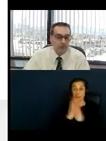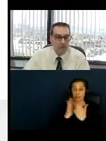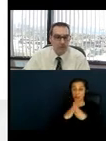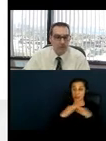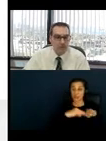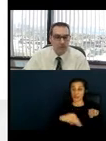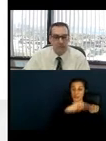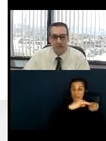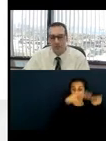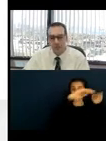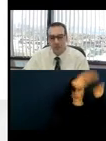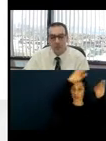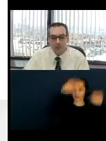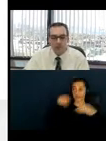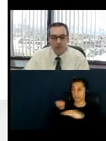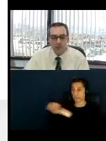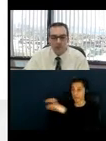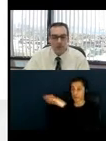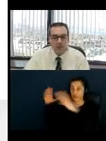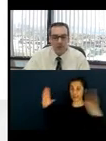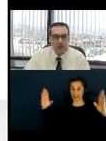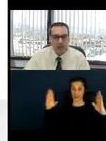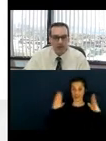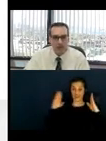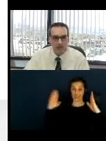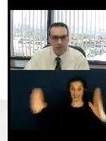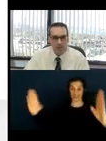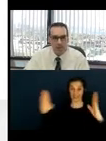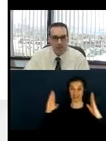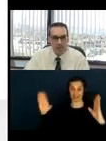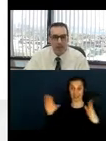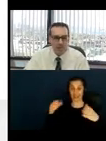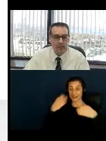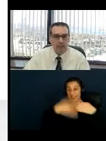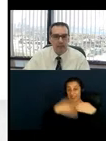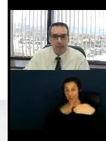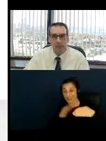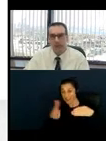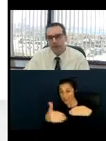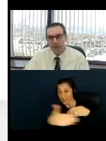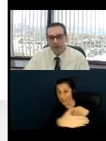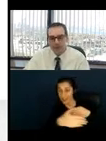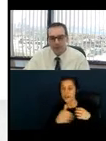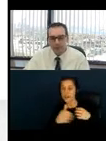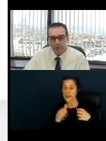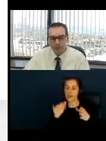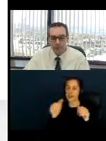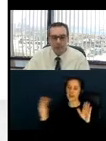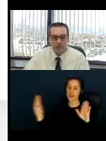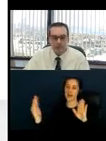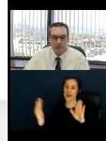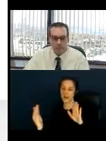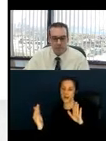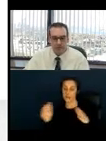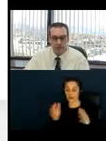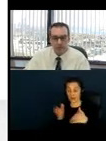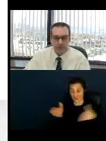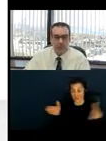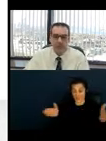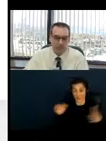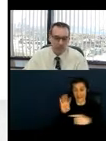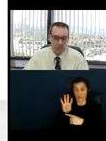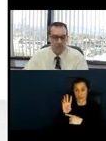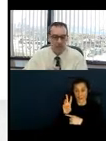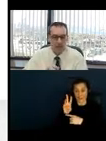36 inches to 42 inches around that obstruction. And again, those citations can be found